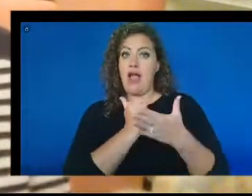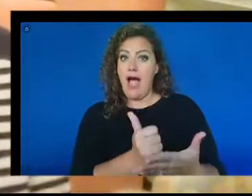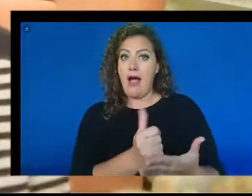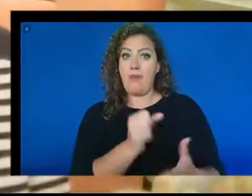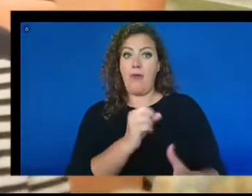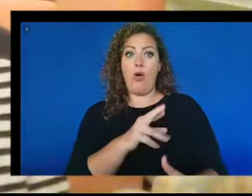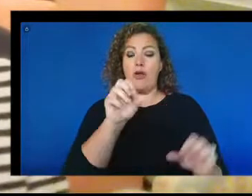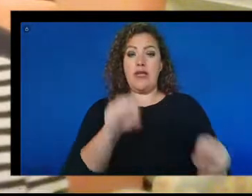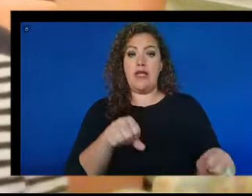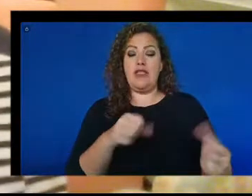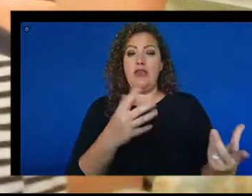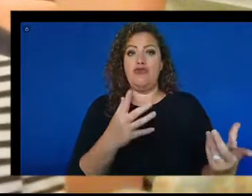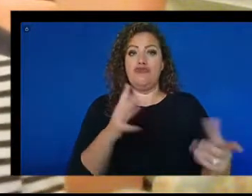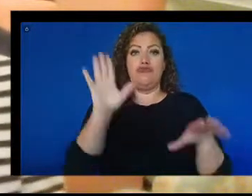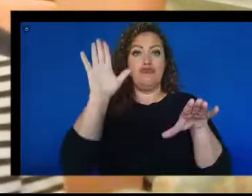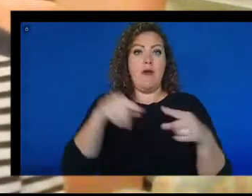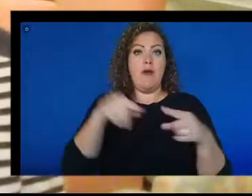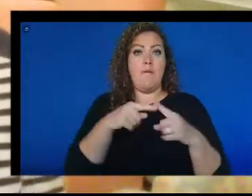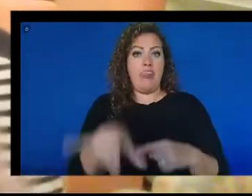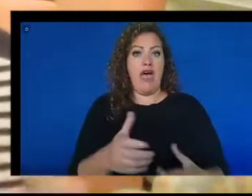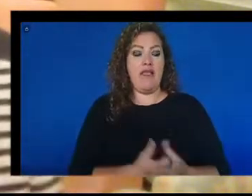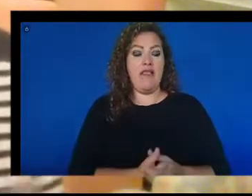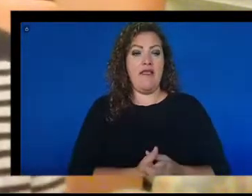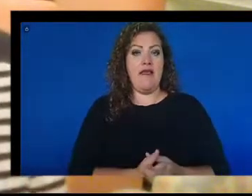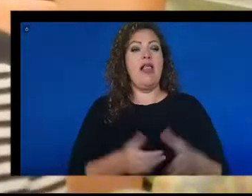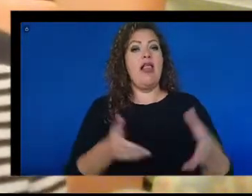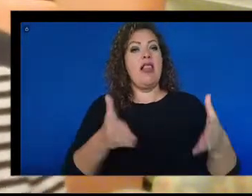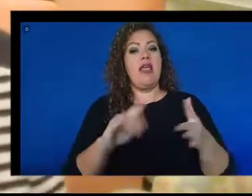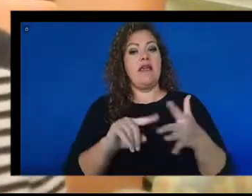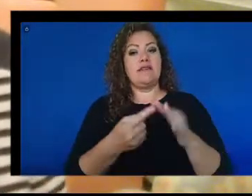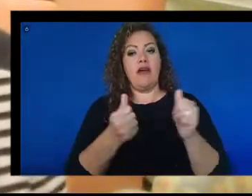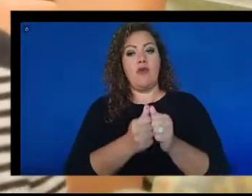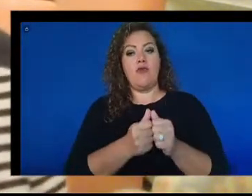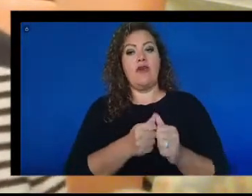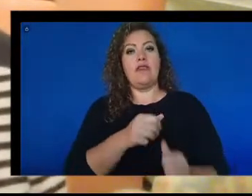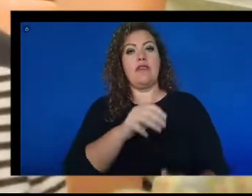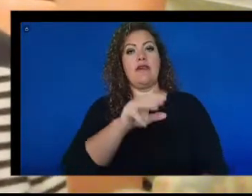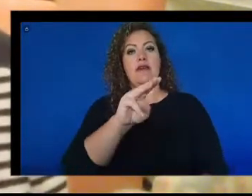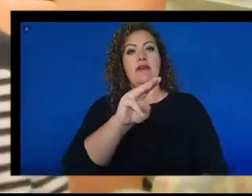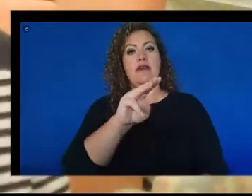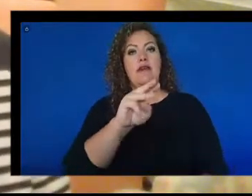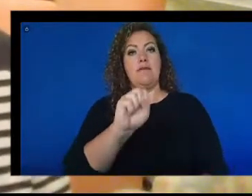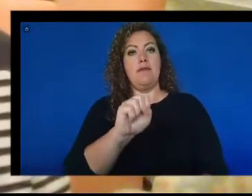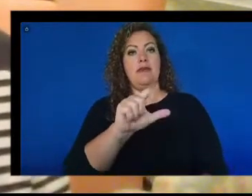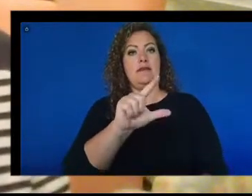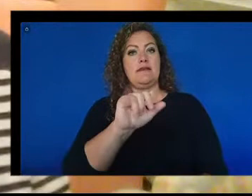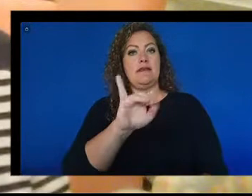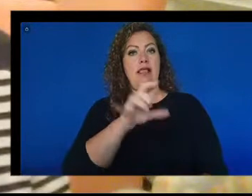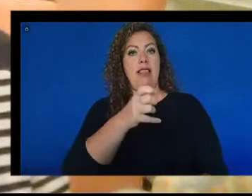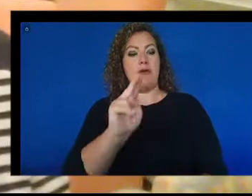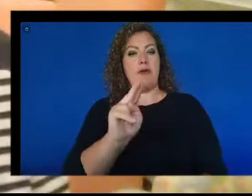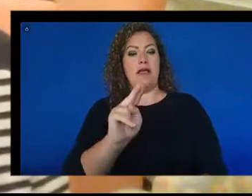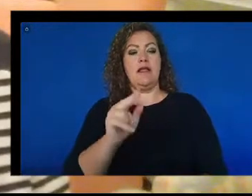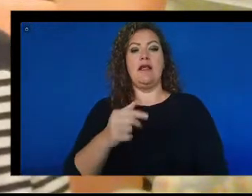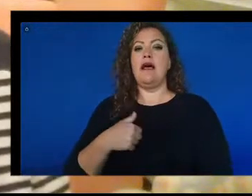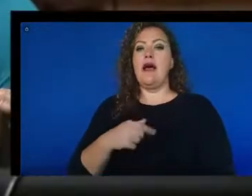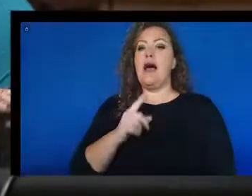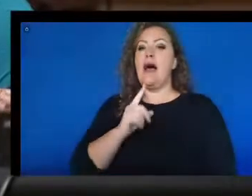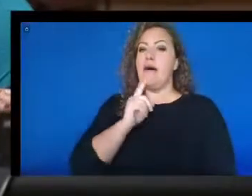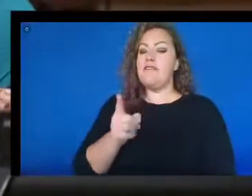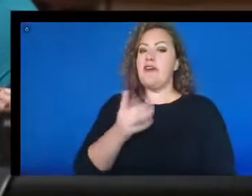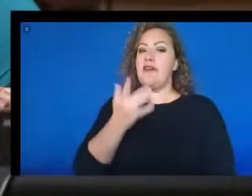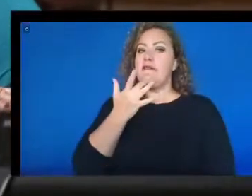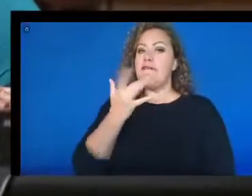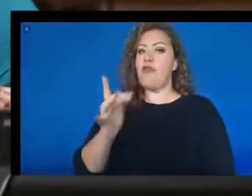just speak to that? So let's start with Ms. Lieberman. I'm very fortunate where I